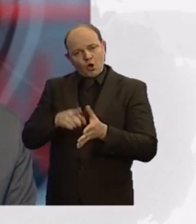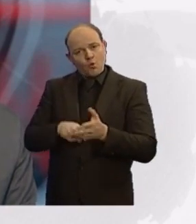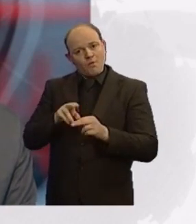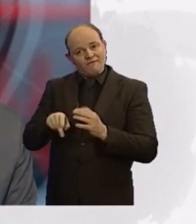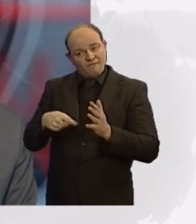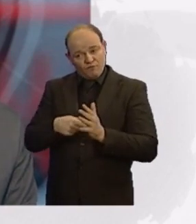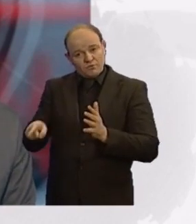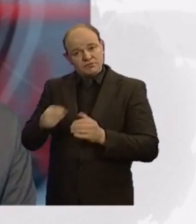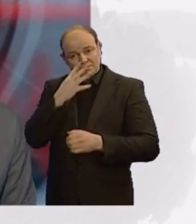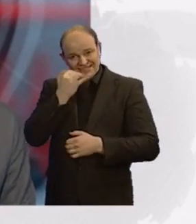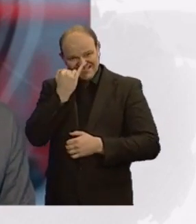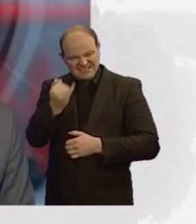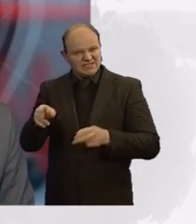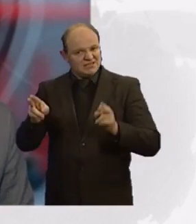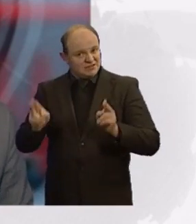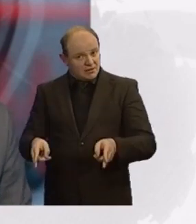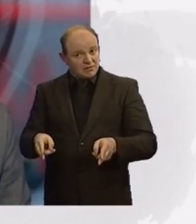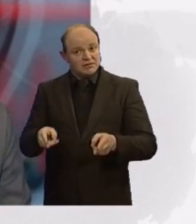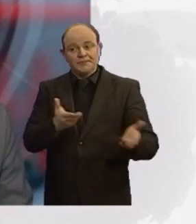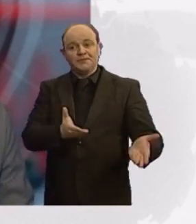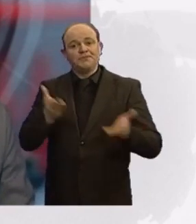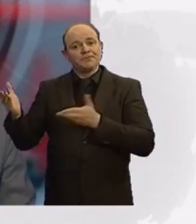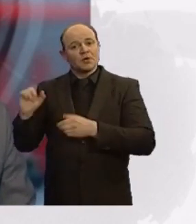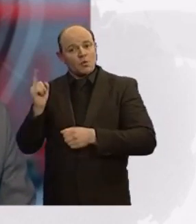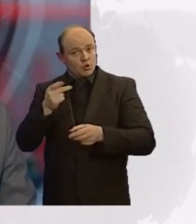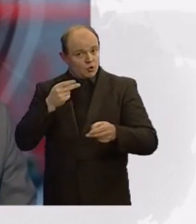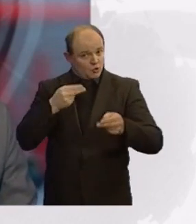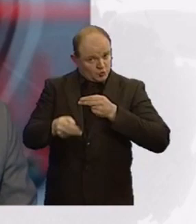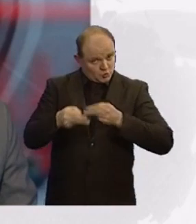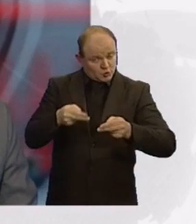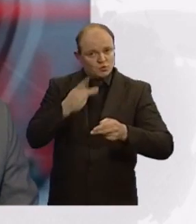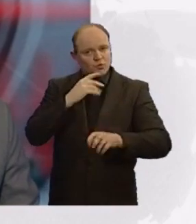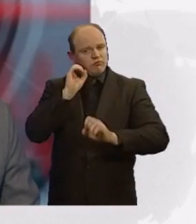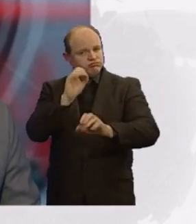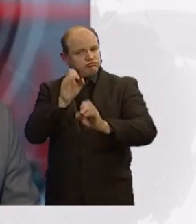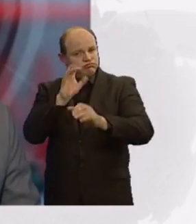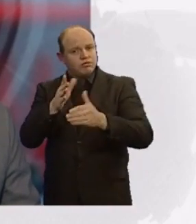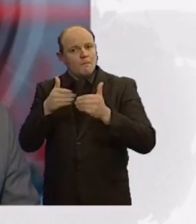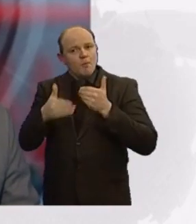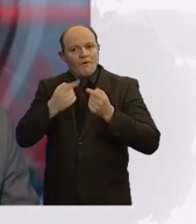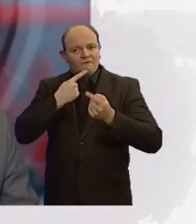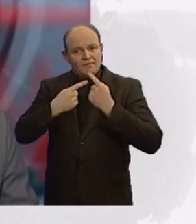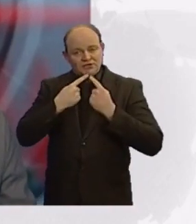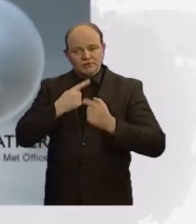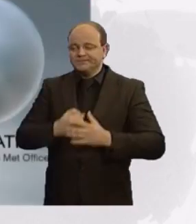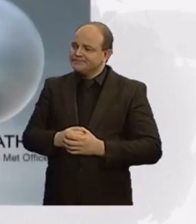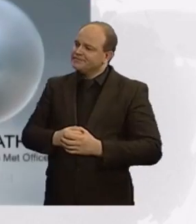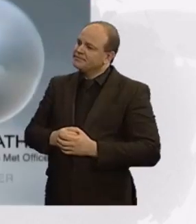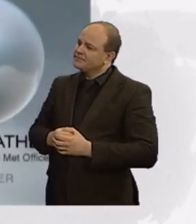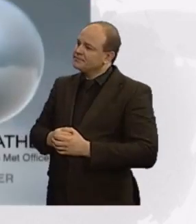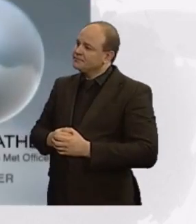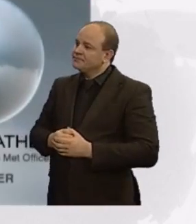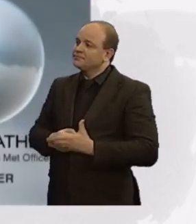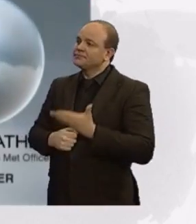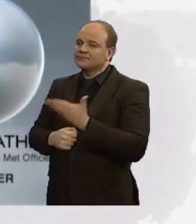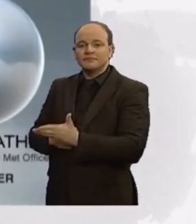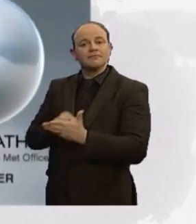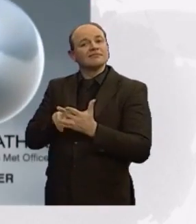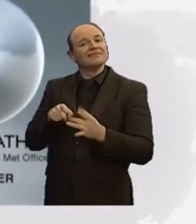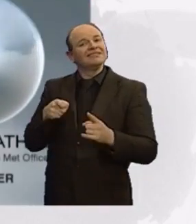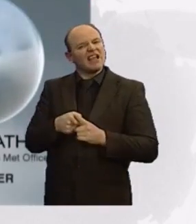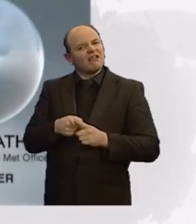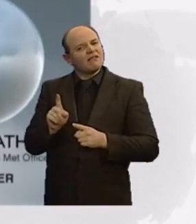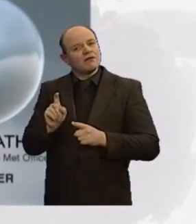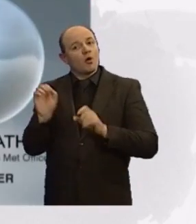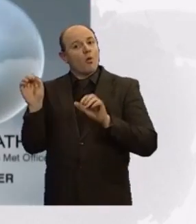We'll have more in the one o'clock news in a moment or two. That is after the weather details with Nick Miller. Hello. Sadly, the lovely